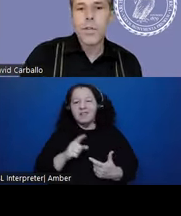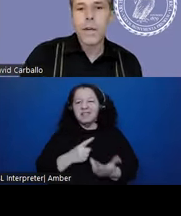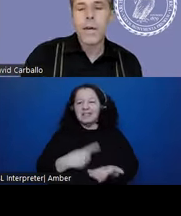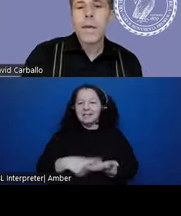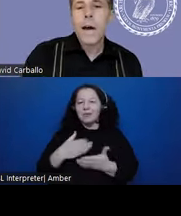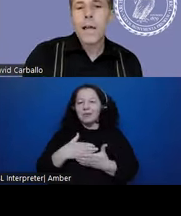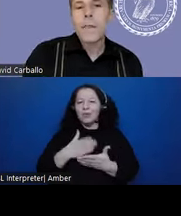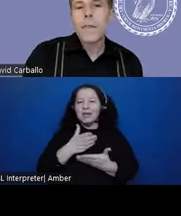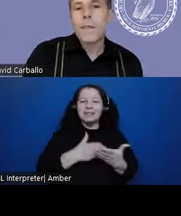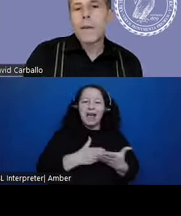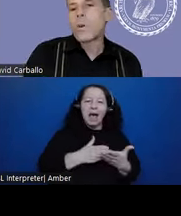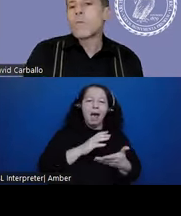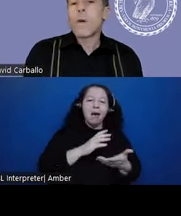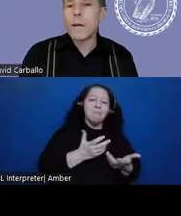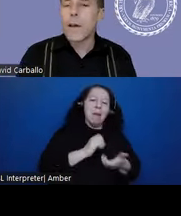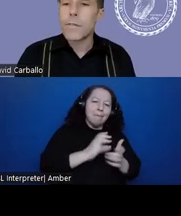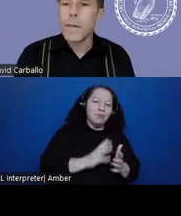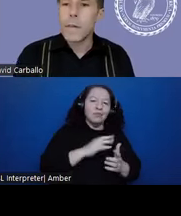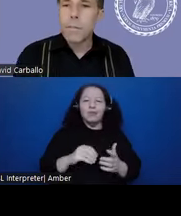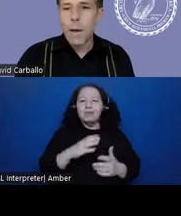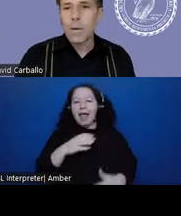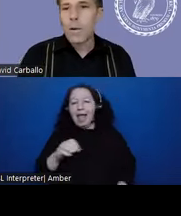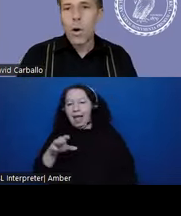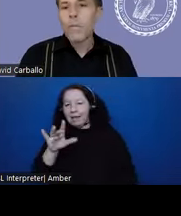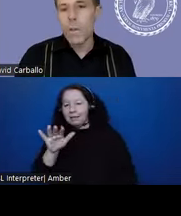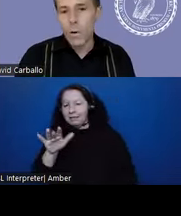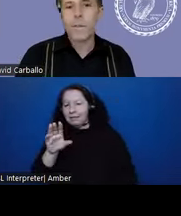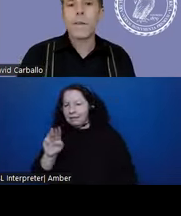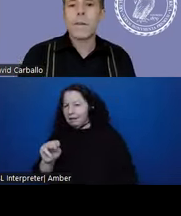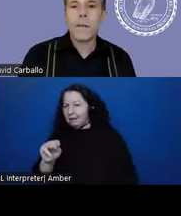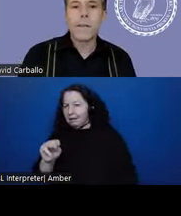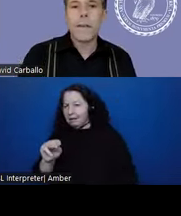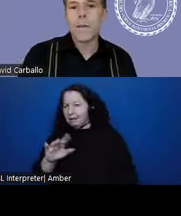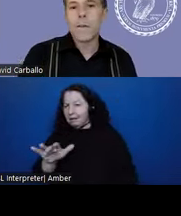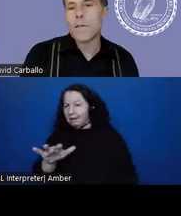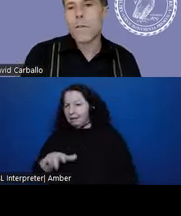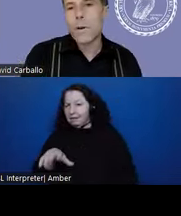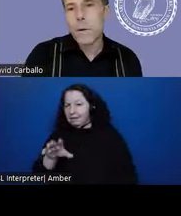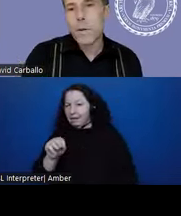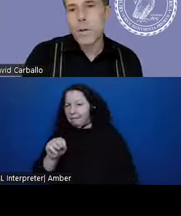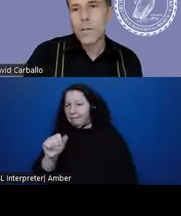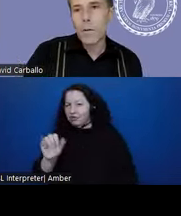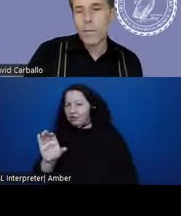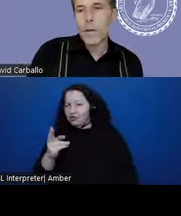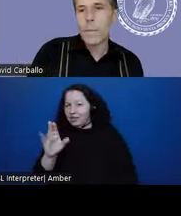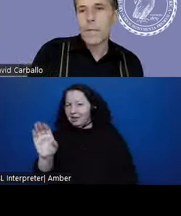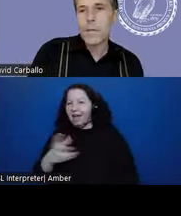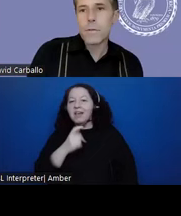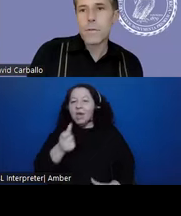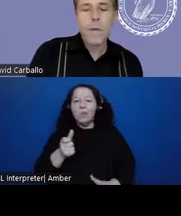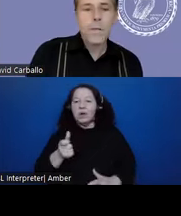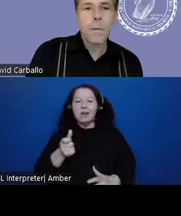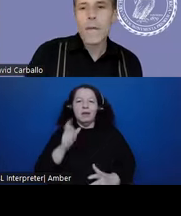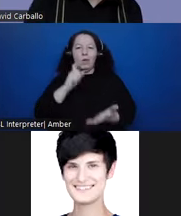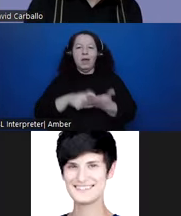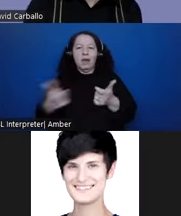the Mexica, that they wouldn't recognize any overlord, that the classical texts have always preserved their freedom. And so